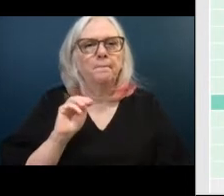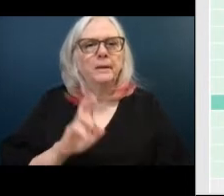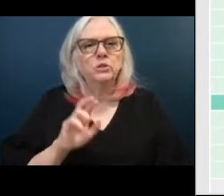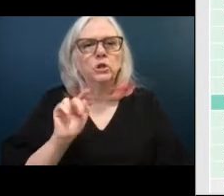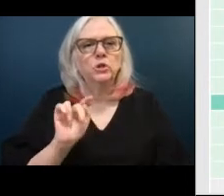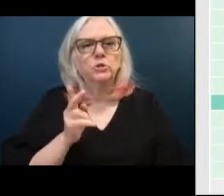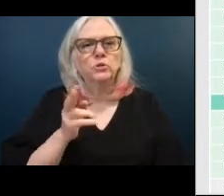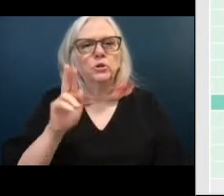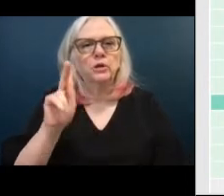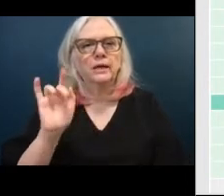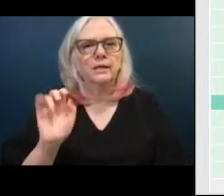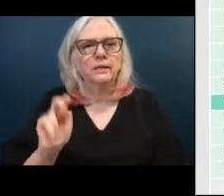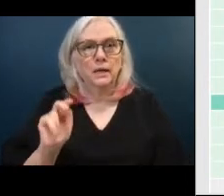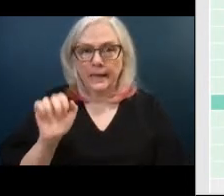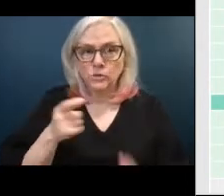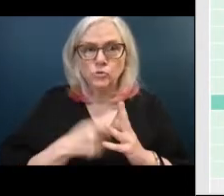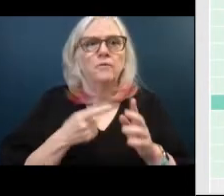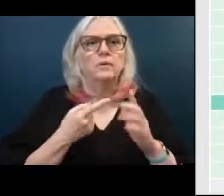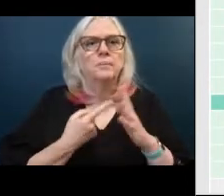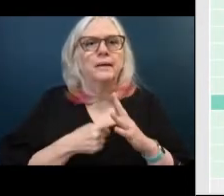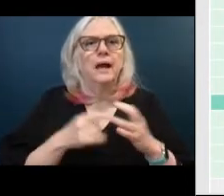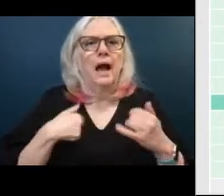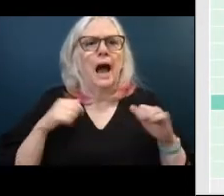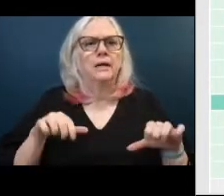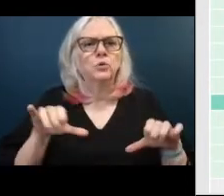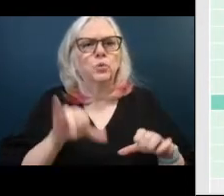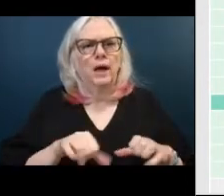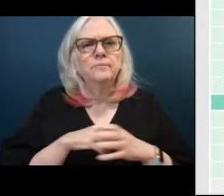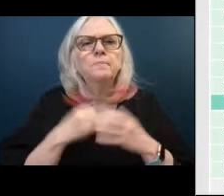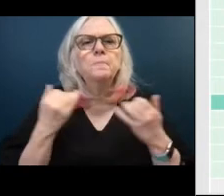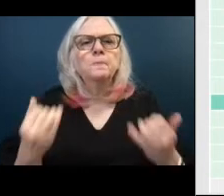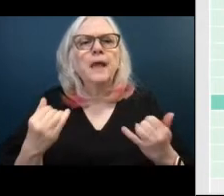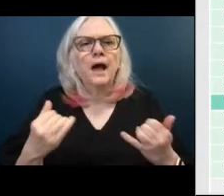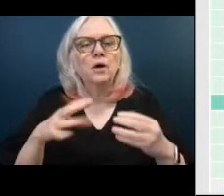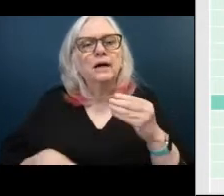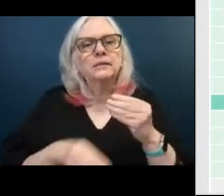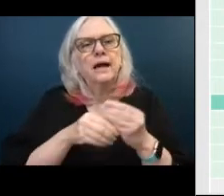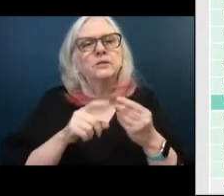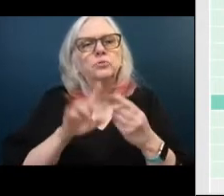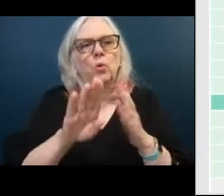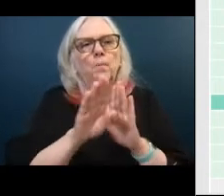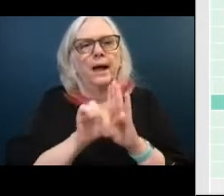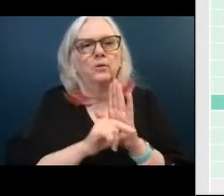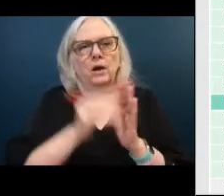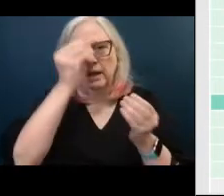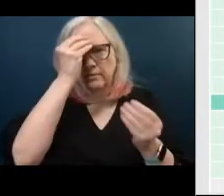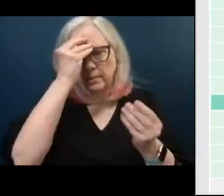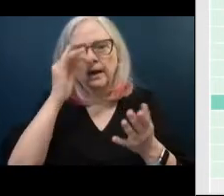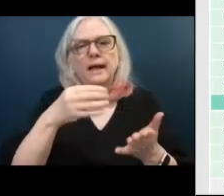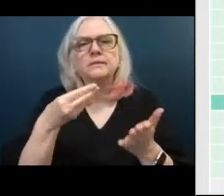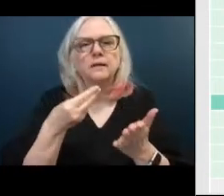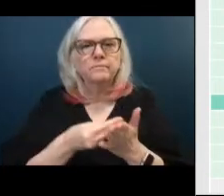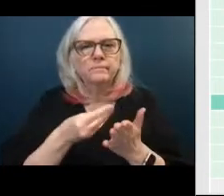commissioner ask you to take it from the top okay i can do that um so attached to your background information is certainly the fiscal impact